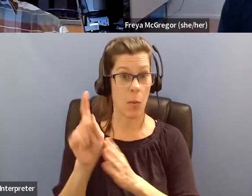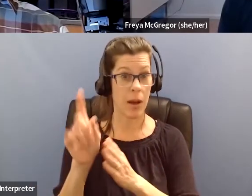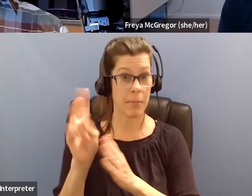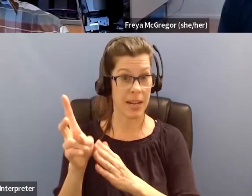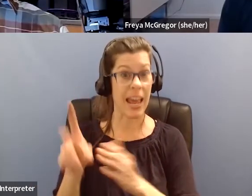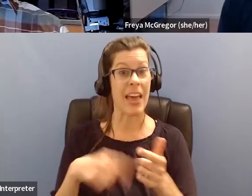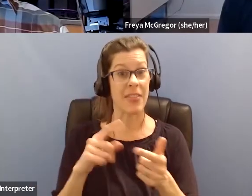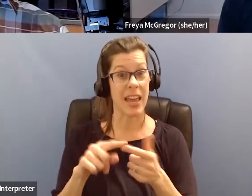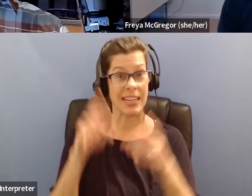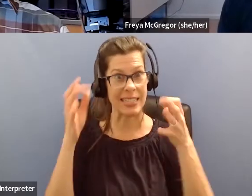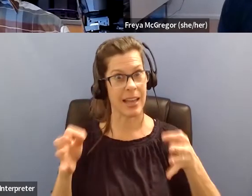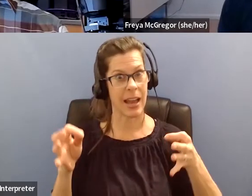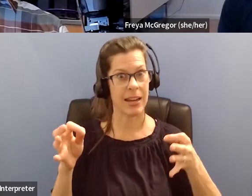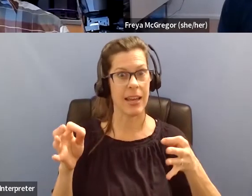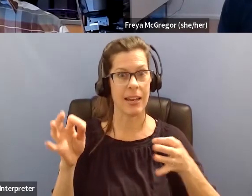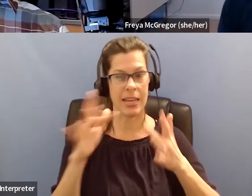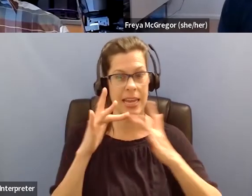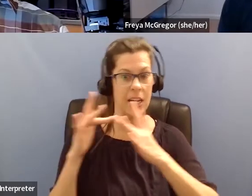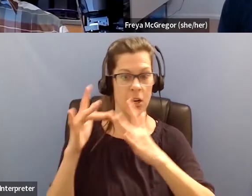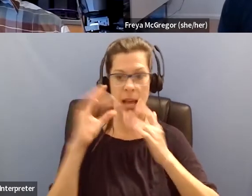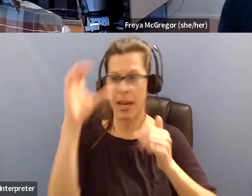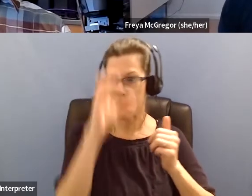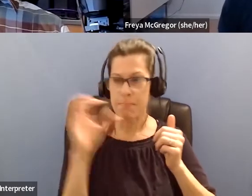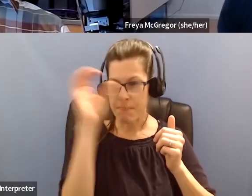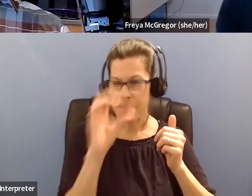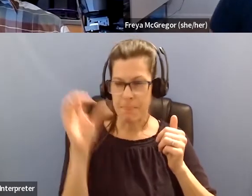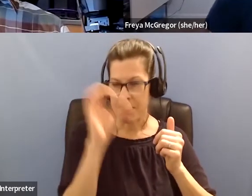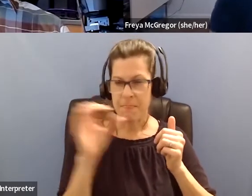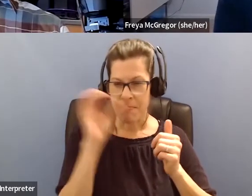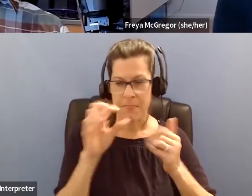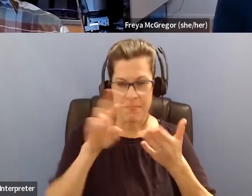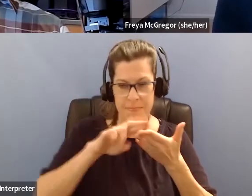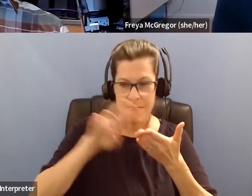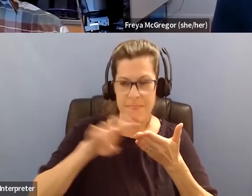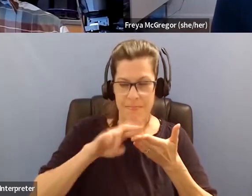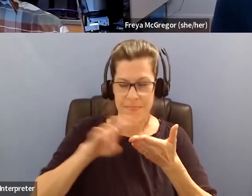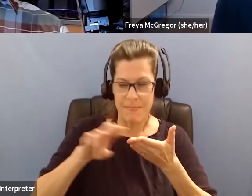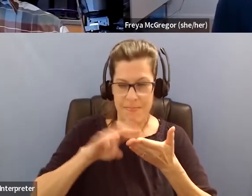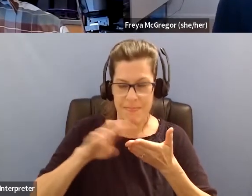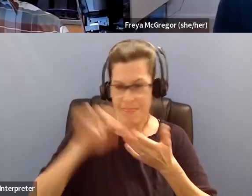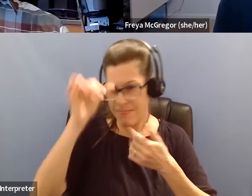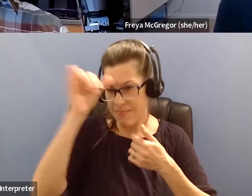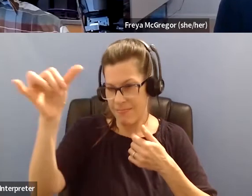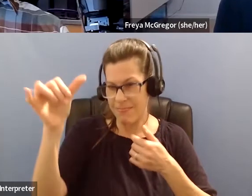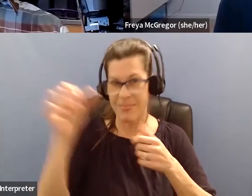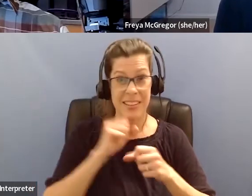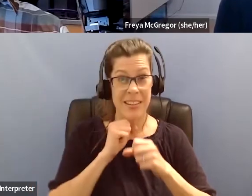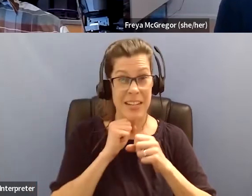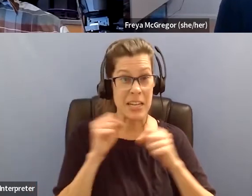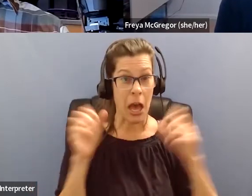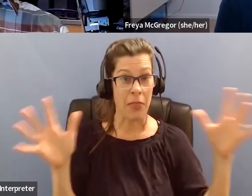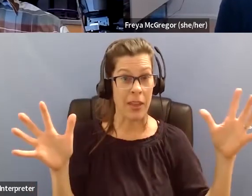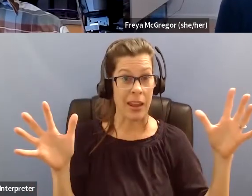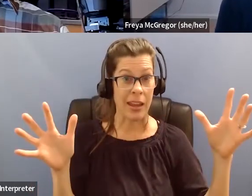searches and found nothing. There was literally nothing out there for an autofocus